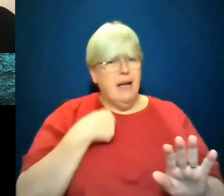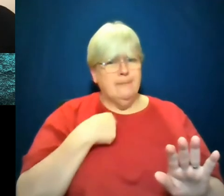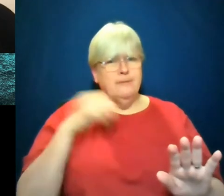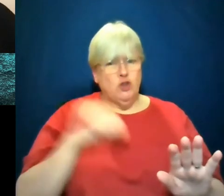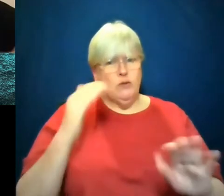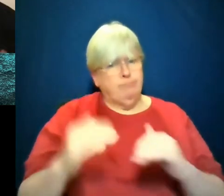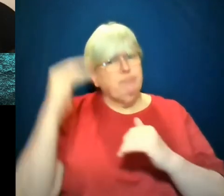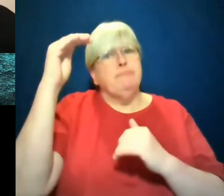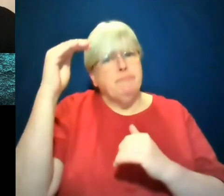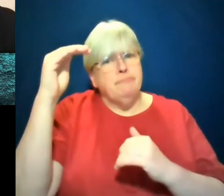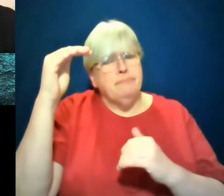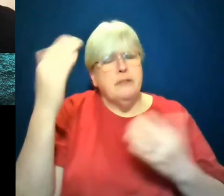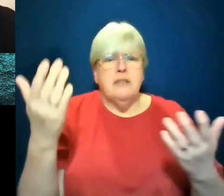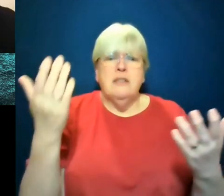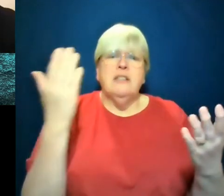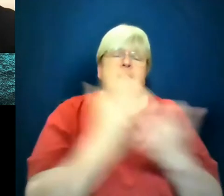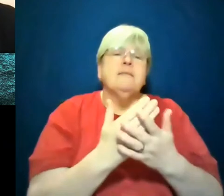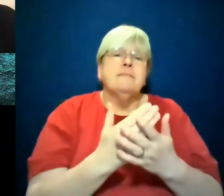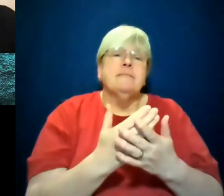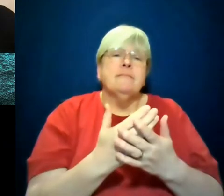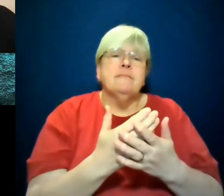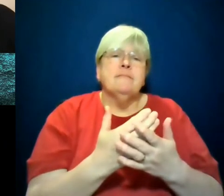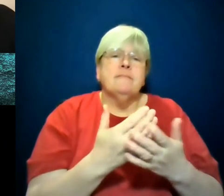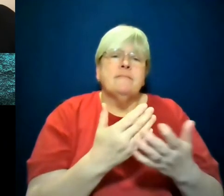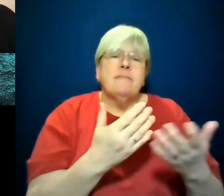there's a lot of words to say. That felt really good to hear.